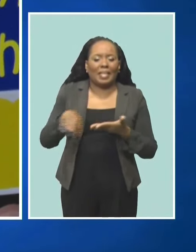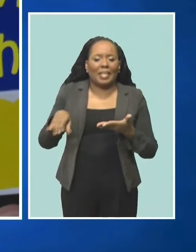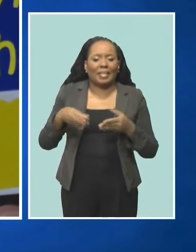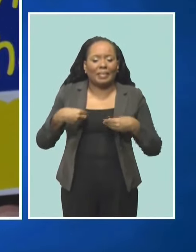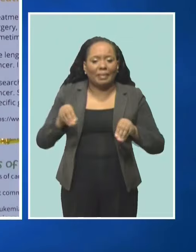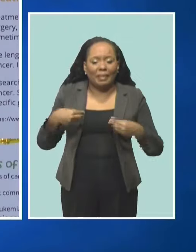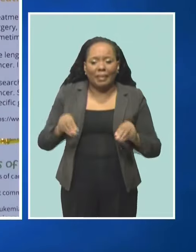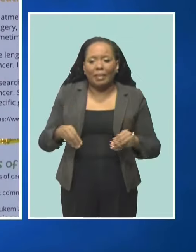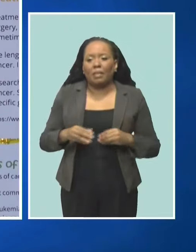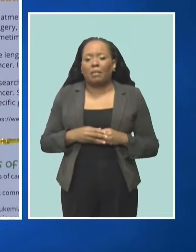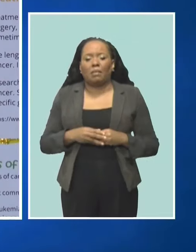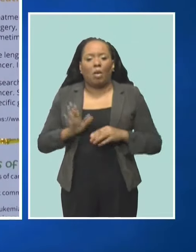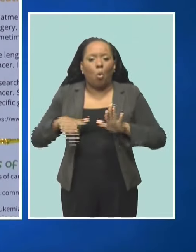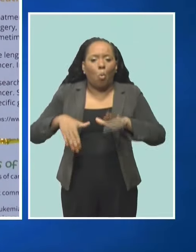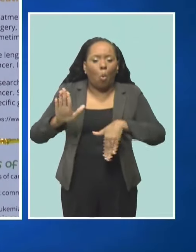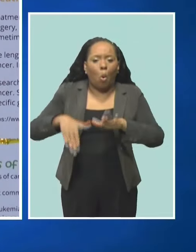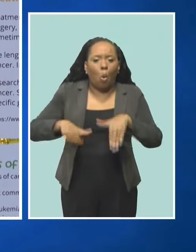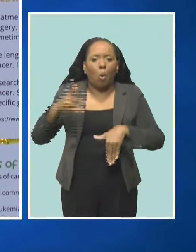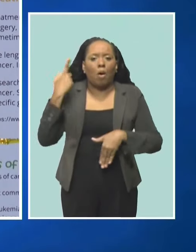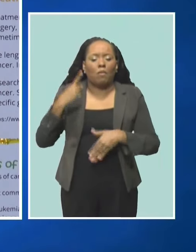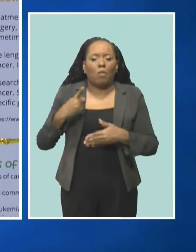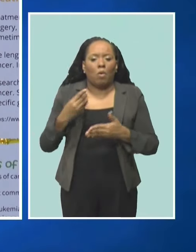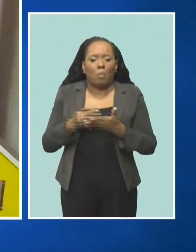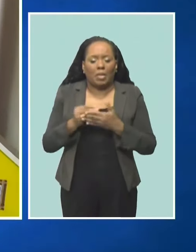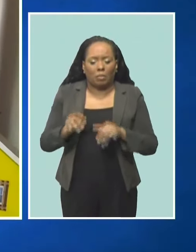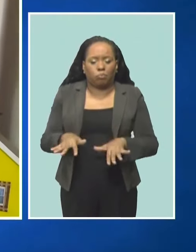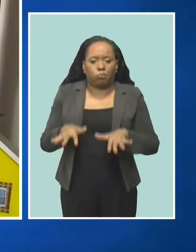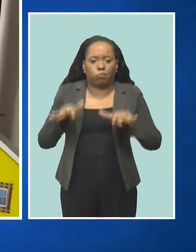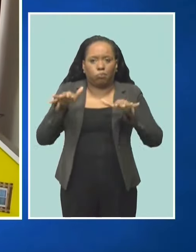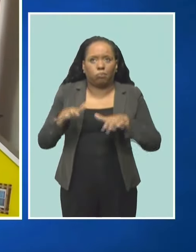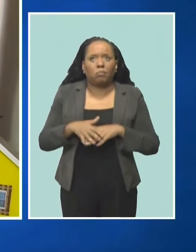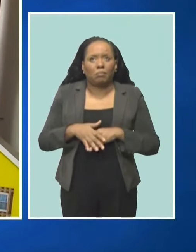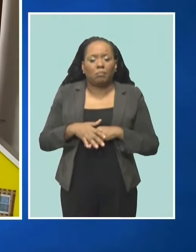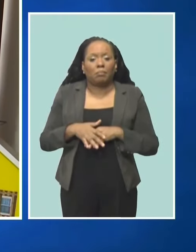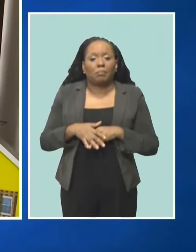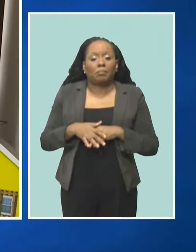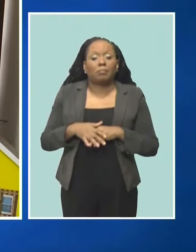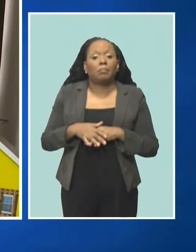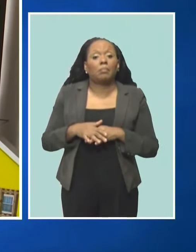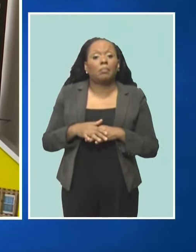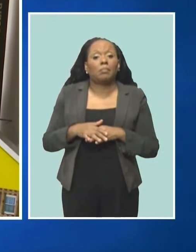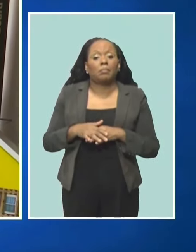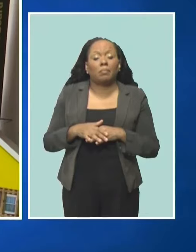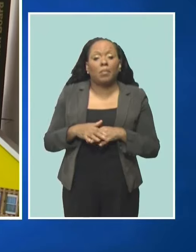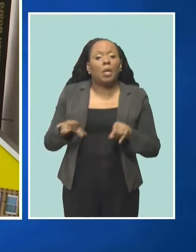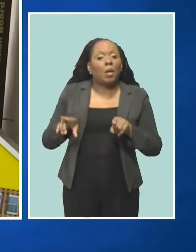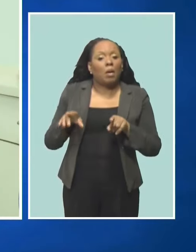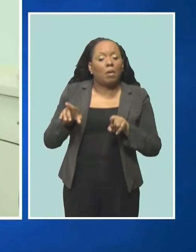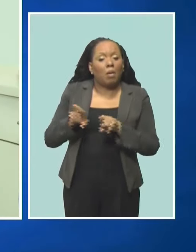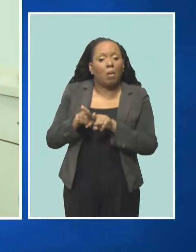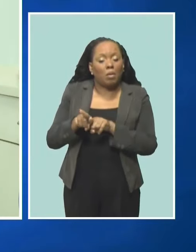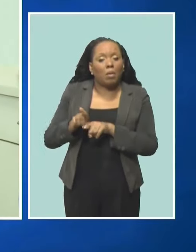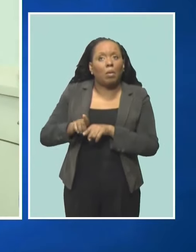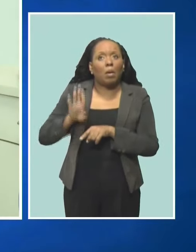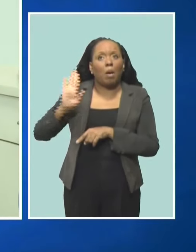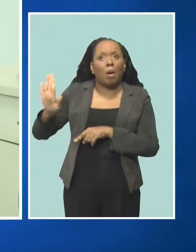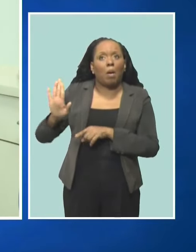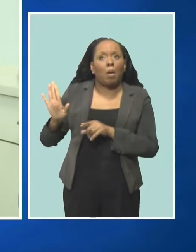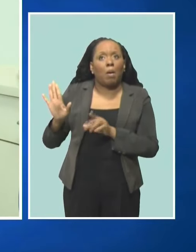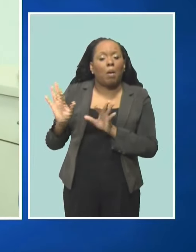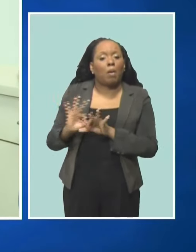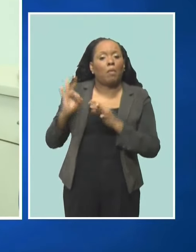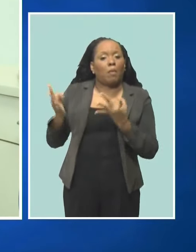cancer. She says that the society helped her family with financial, social and psychological support during